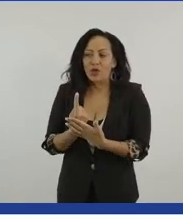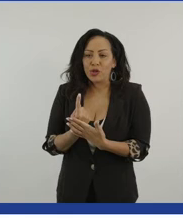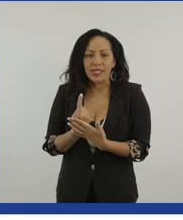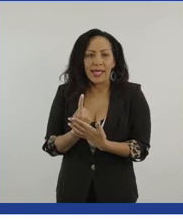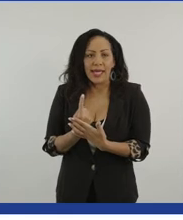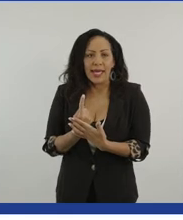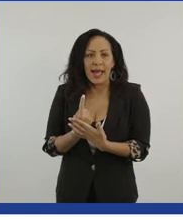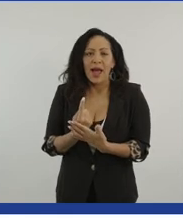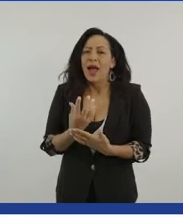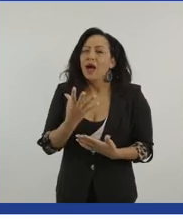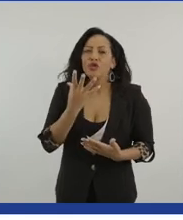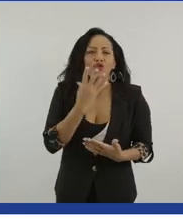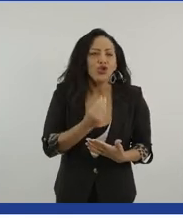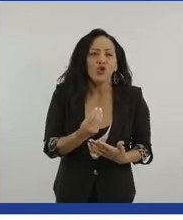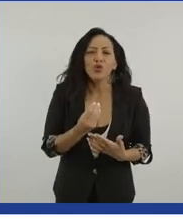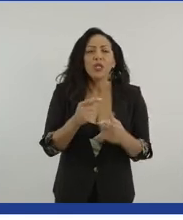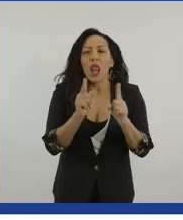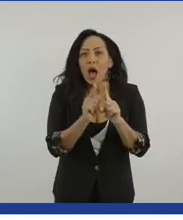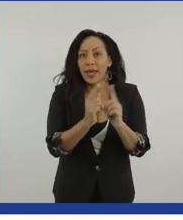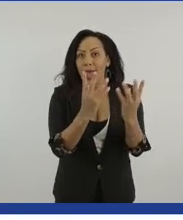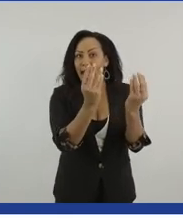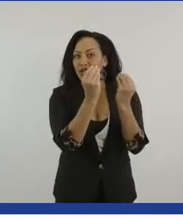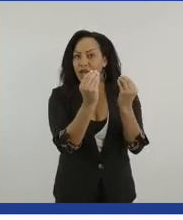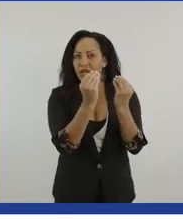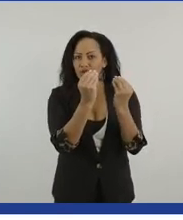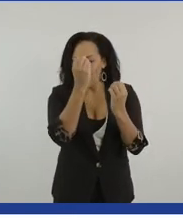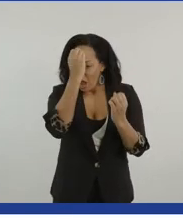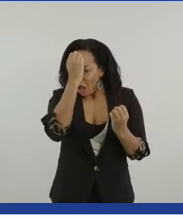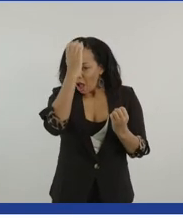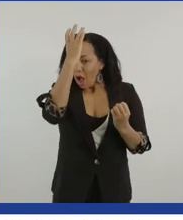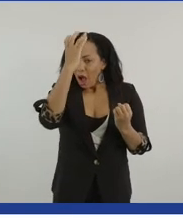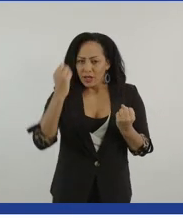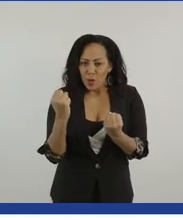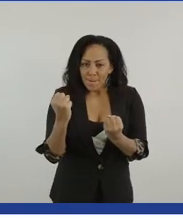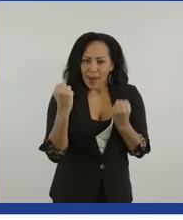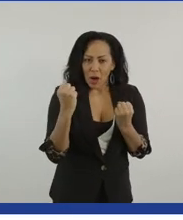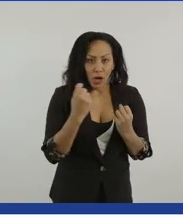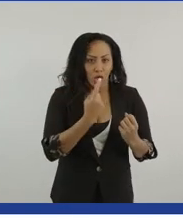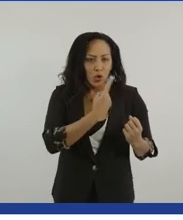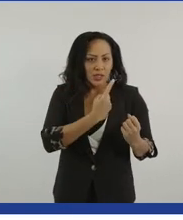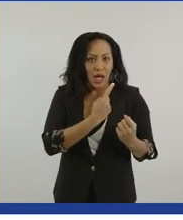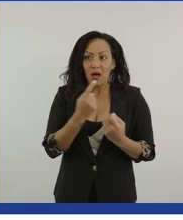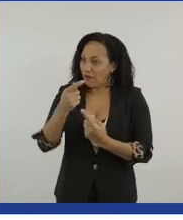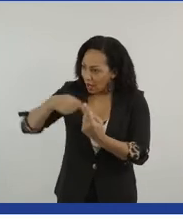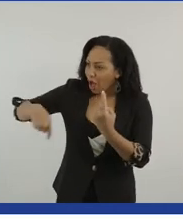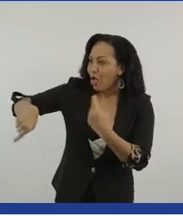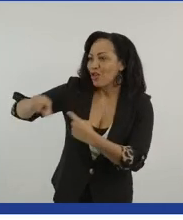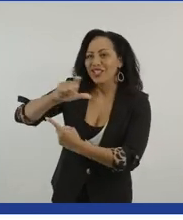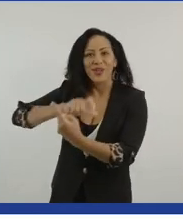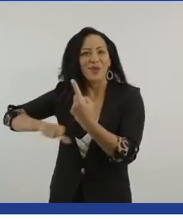said, utilize education to empower, not just yourself, but also the community around you. And we definitely do that.